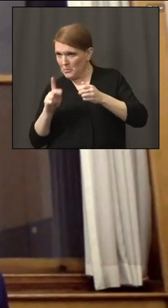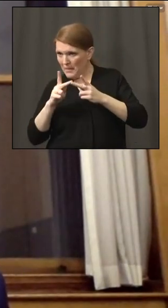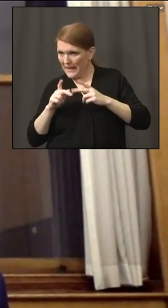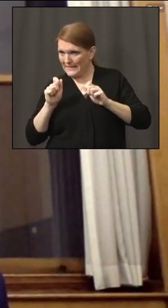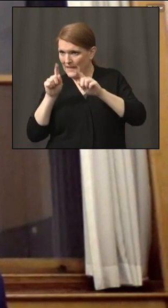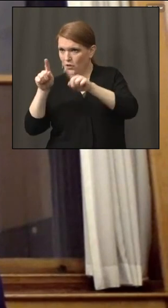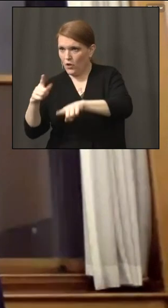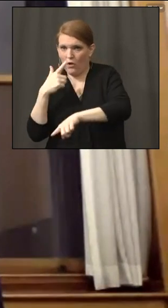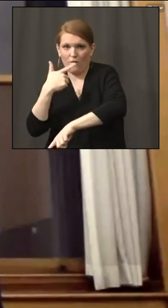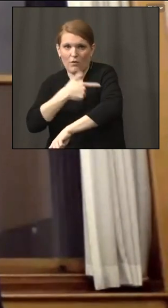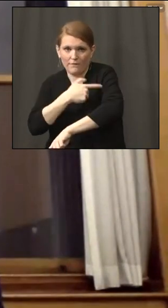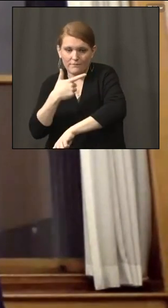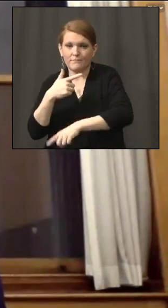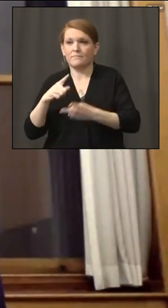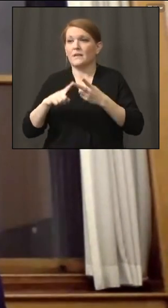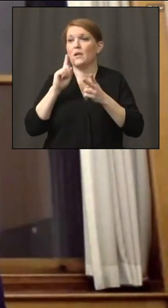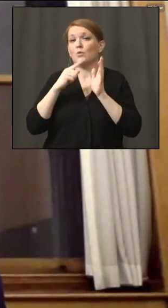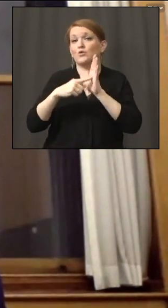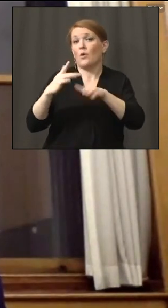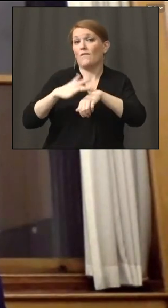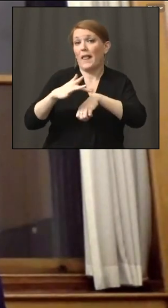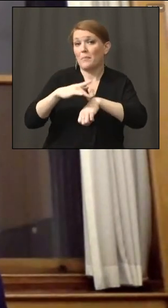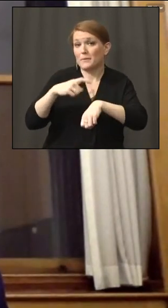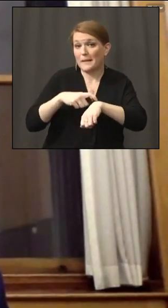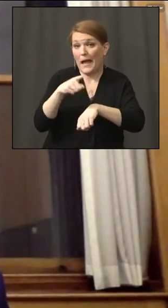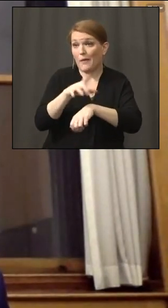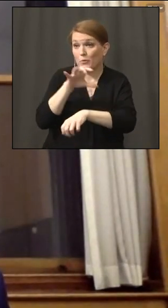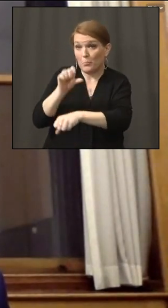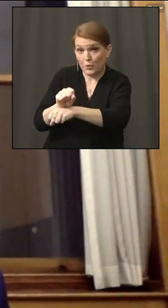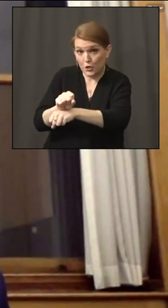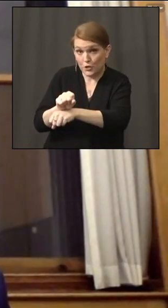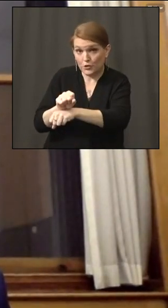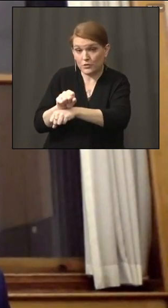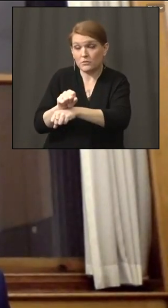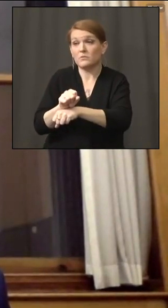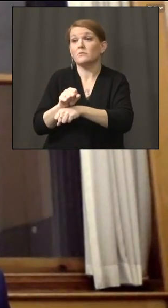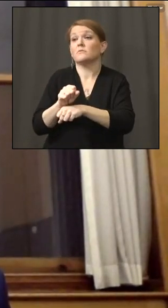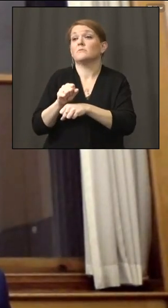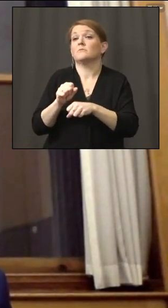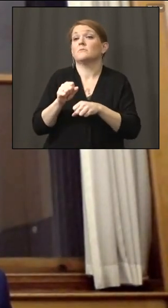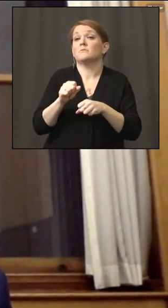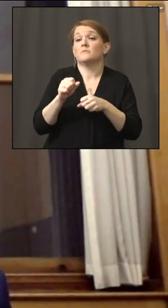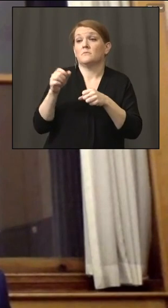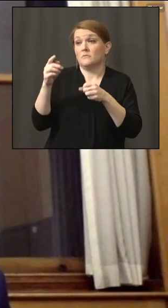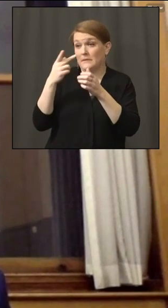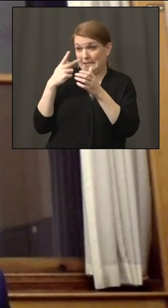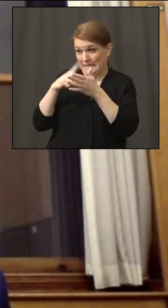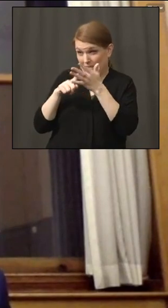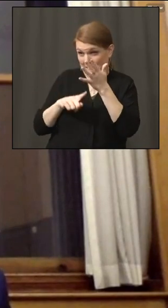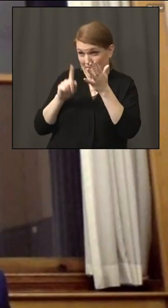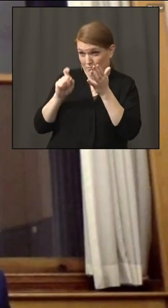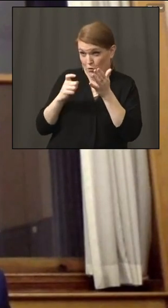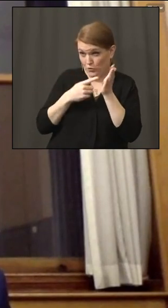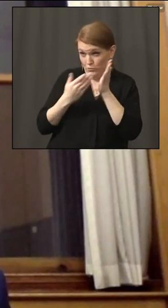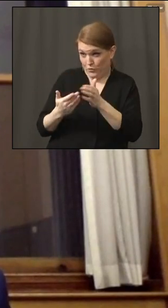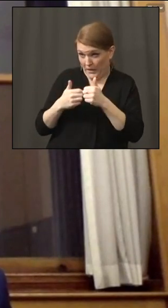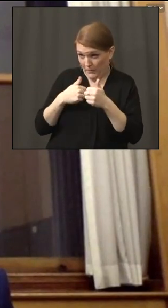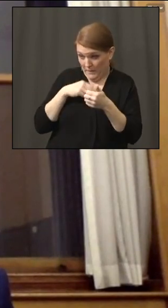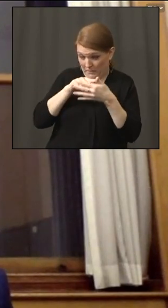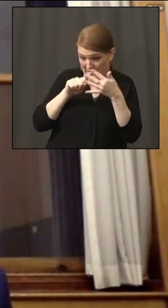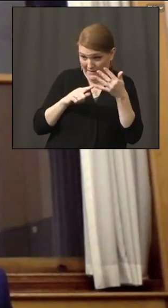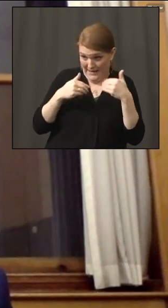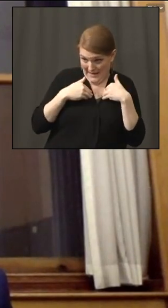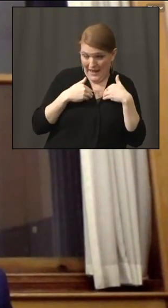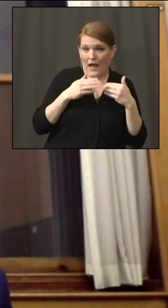convenient to them, what time slots are available, book a time slot, ensure that they have all the right documentation when they go, etc. So it will